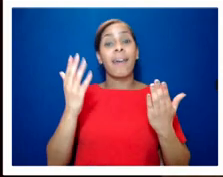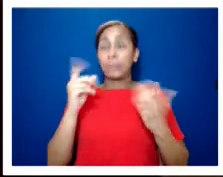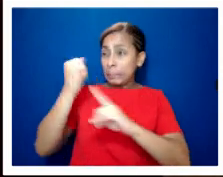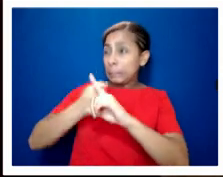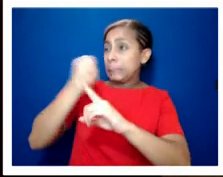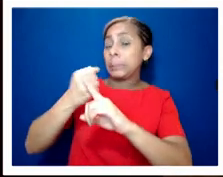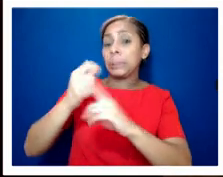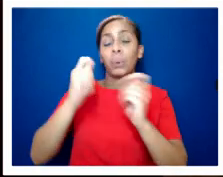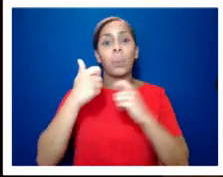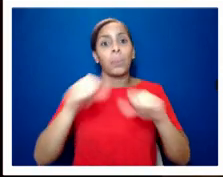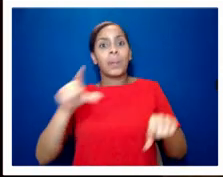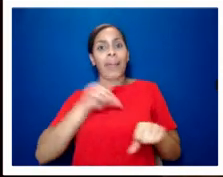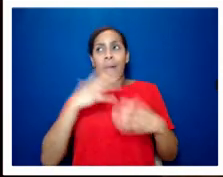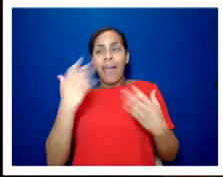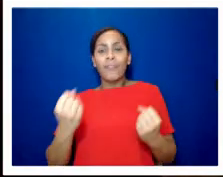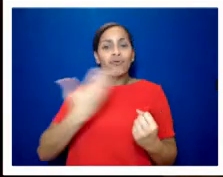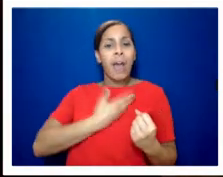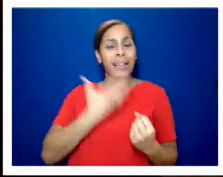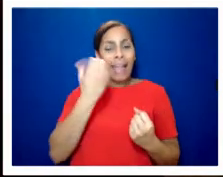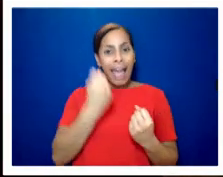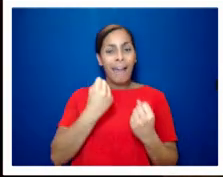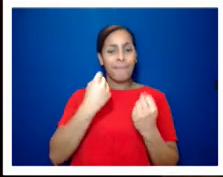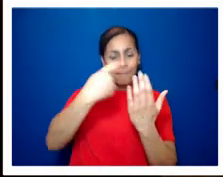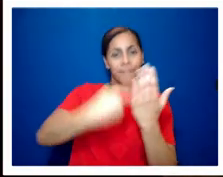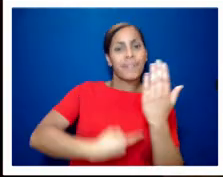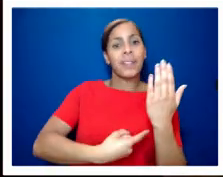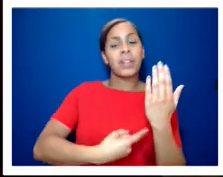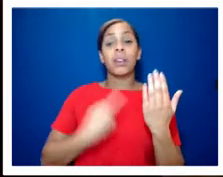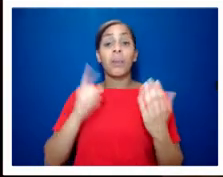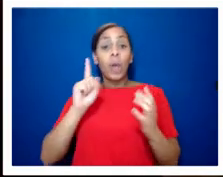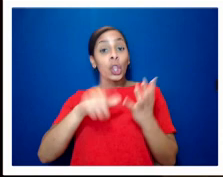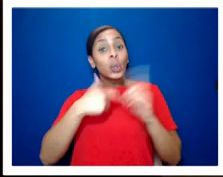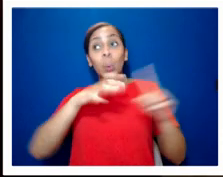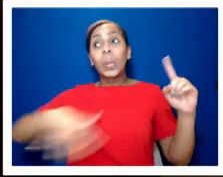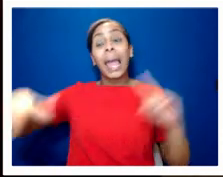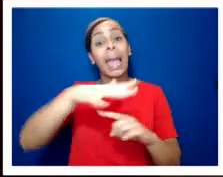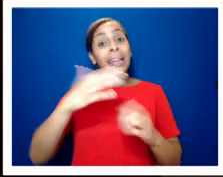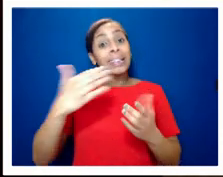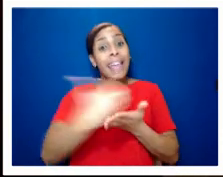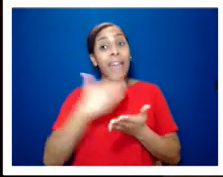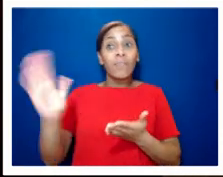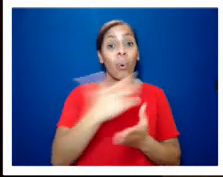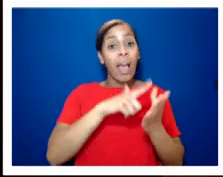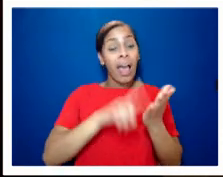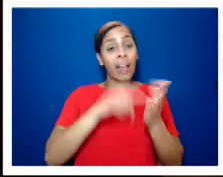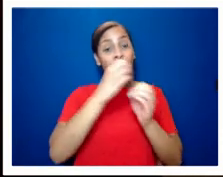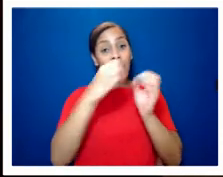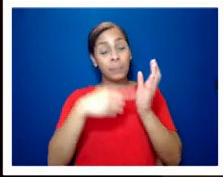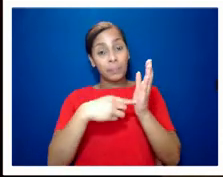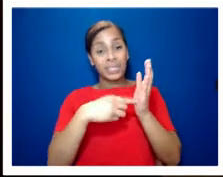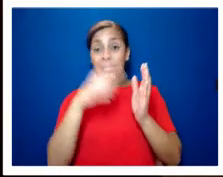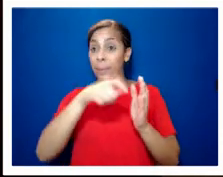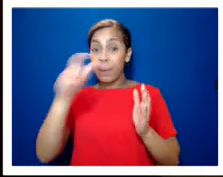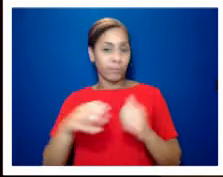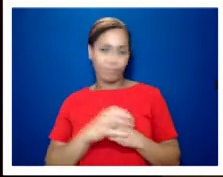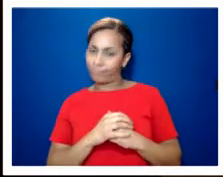now the uk is by no means a safe place for lgbt plus people but it is a lot better than it